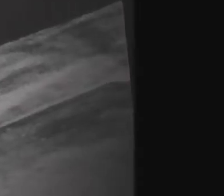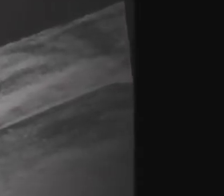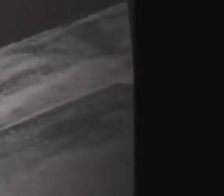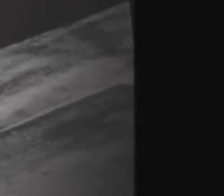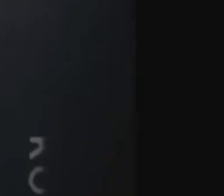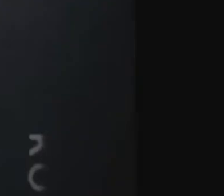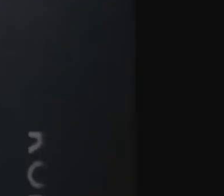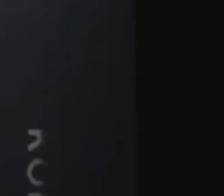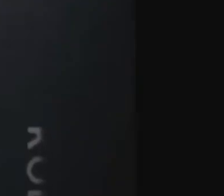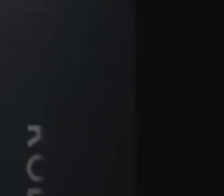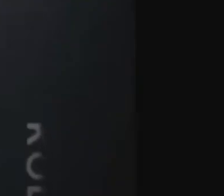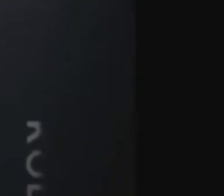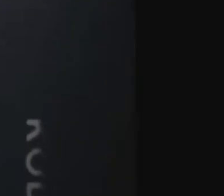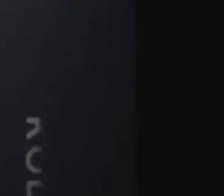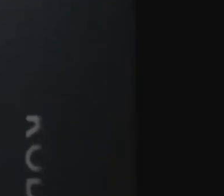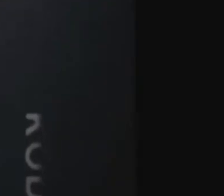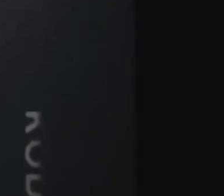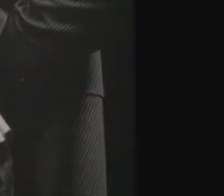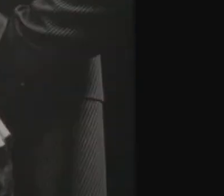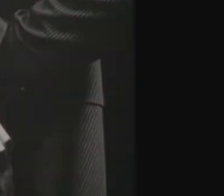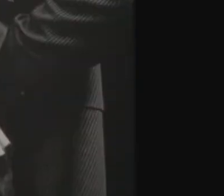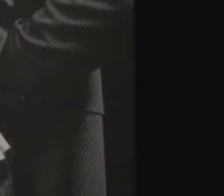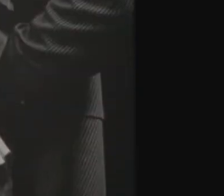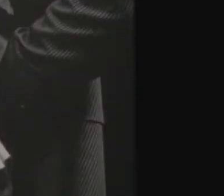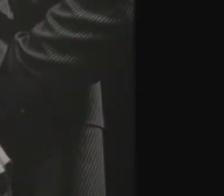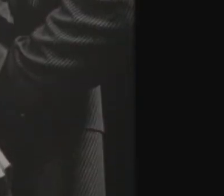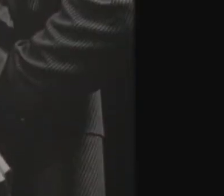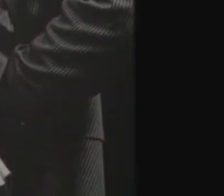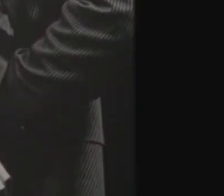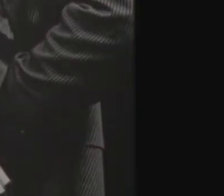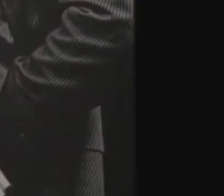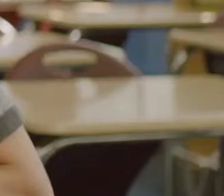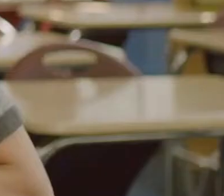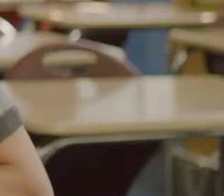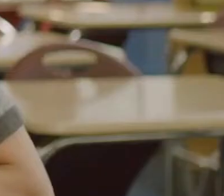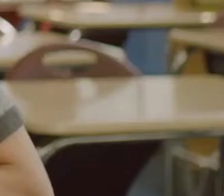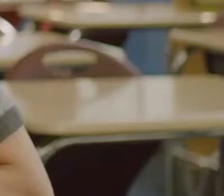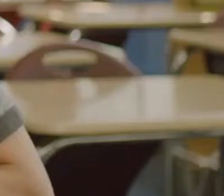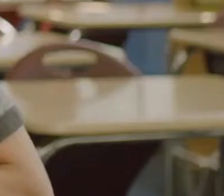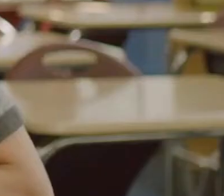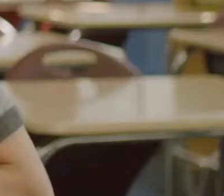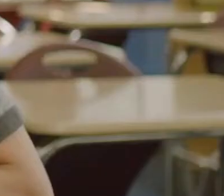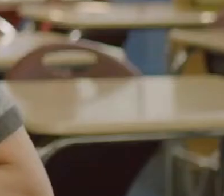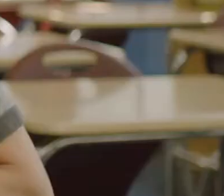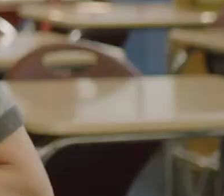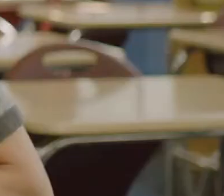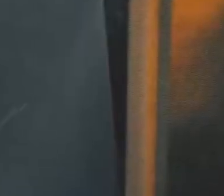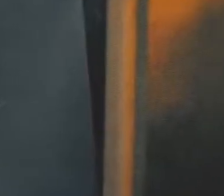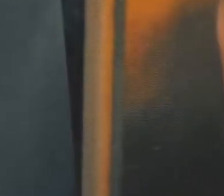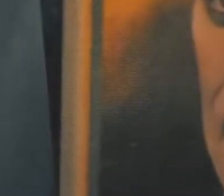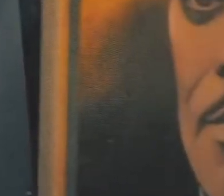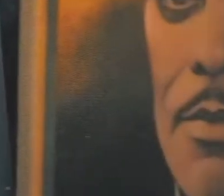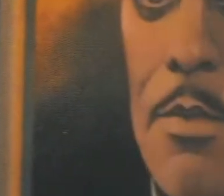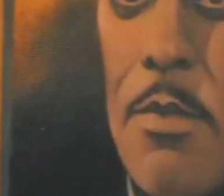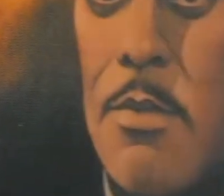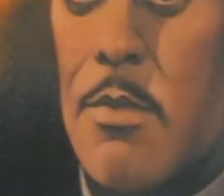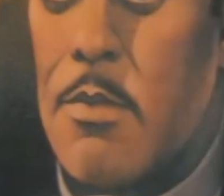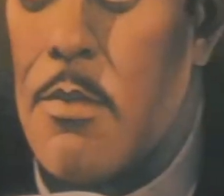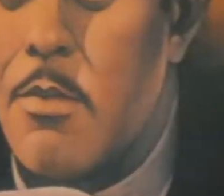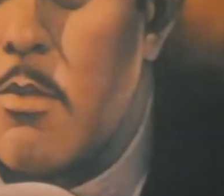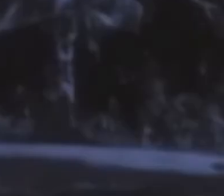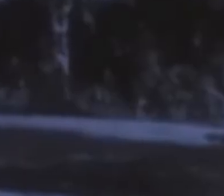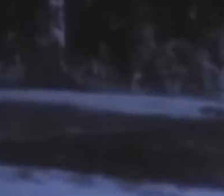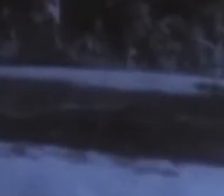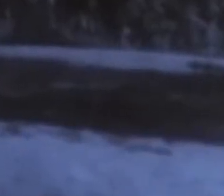mesmerizing. He was on the poster everywhere. And it was so inspiring to see that everywhere in every train station,